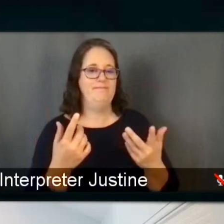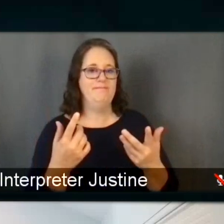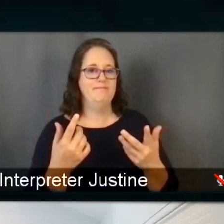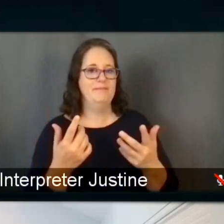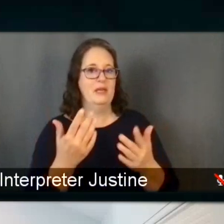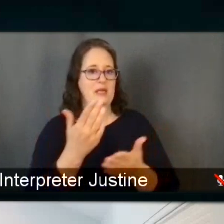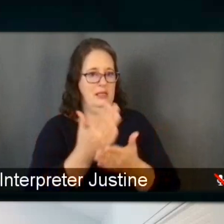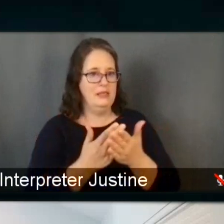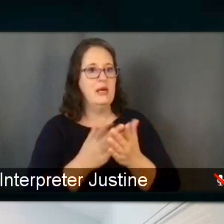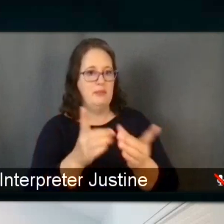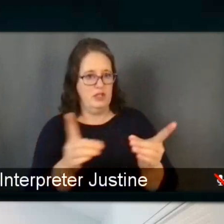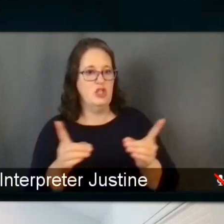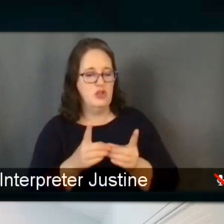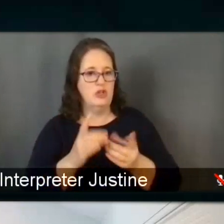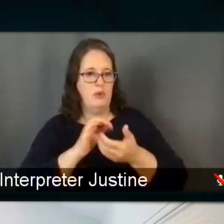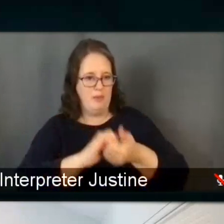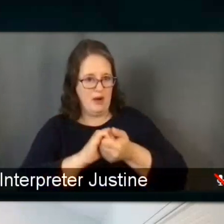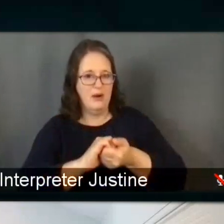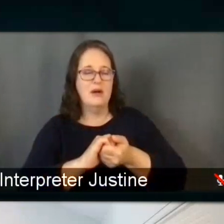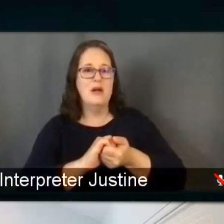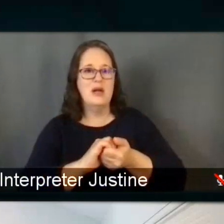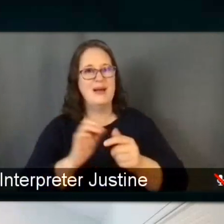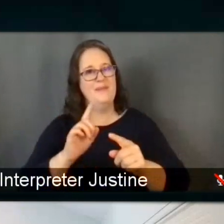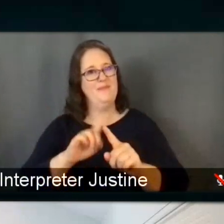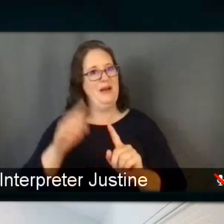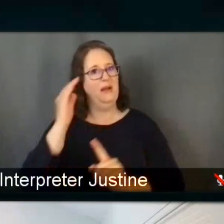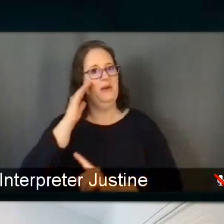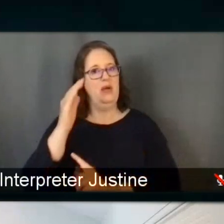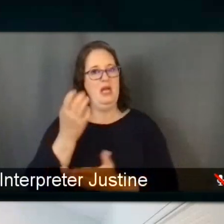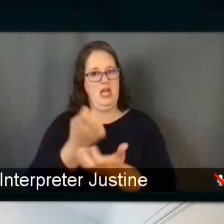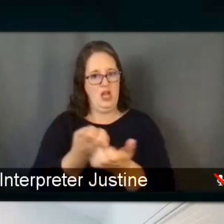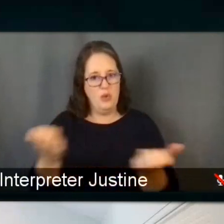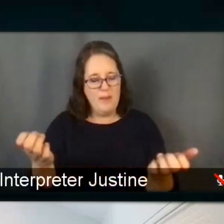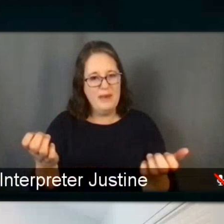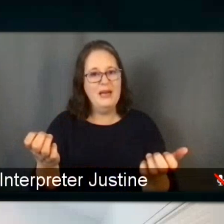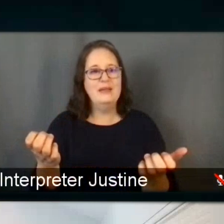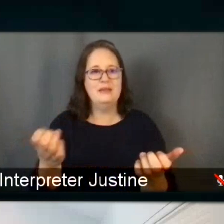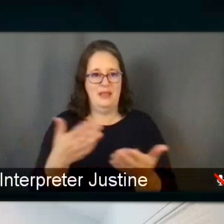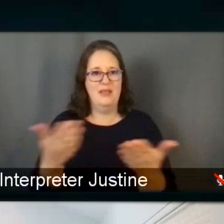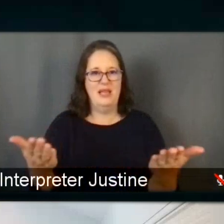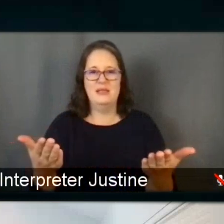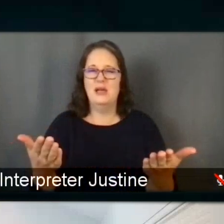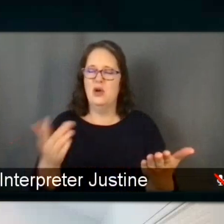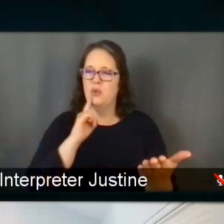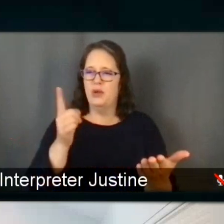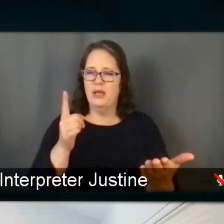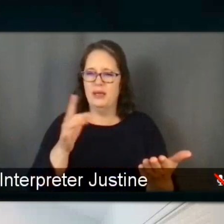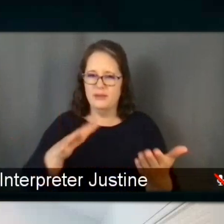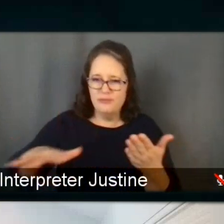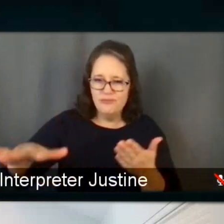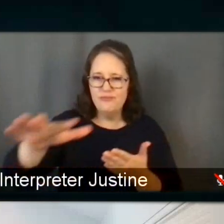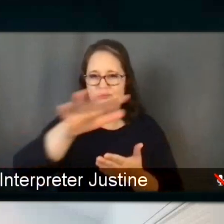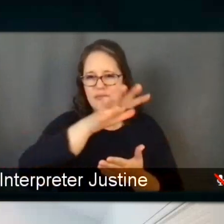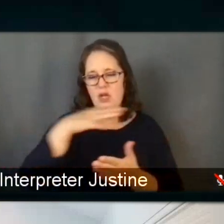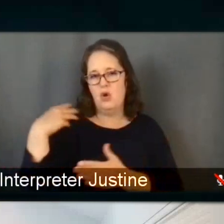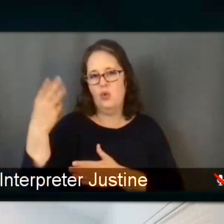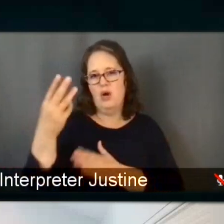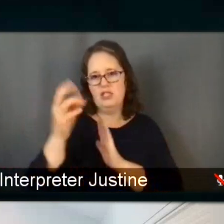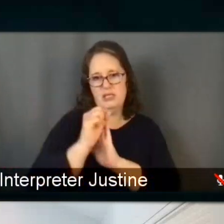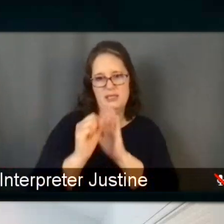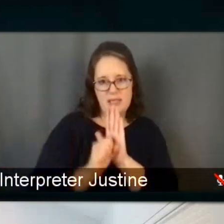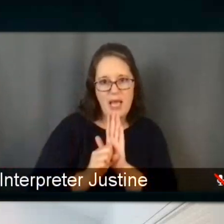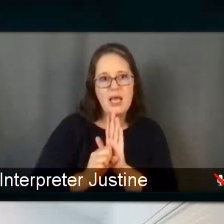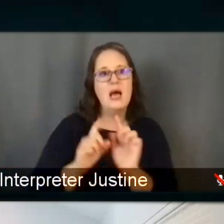equipment and supply loan. It's it's across Washington state, but really focused on local school districts.